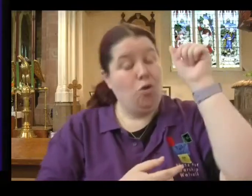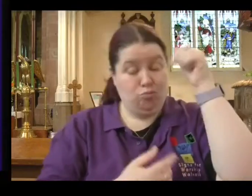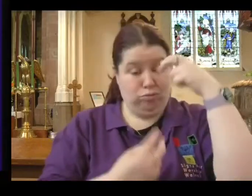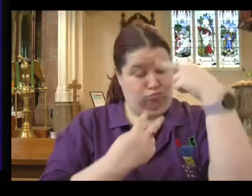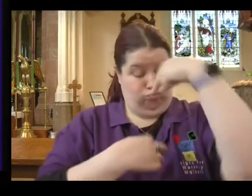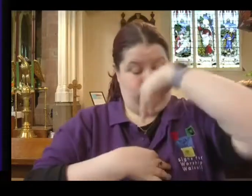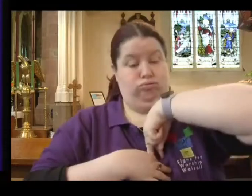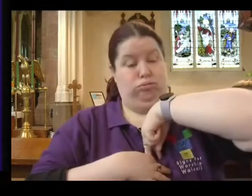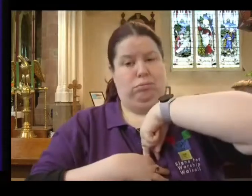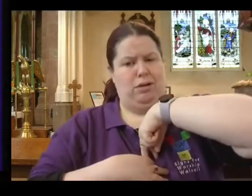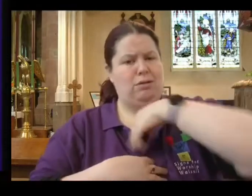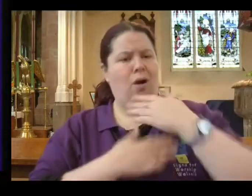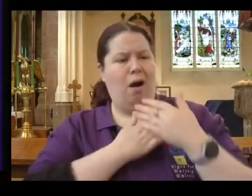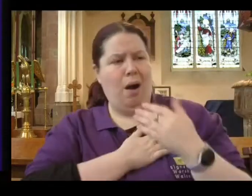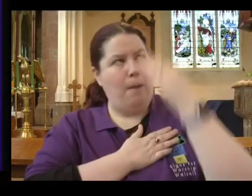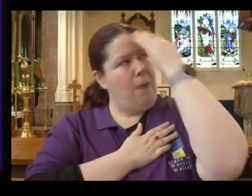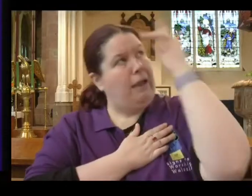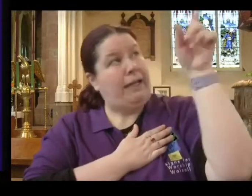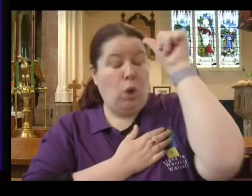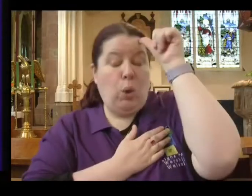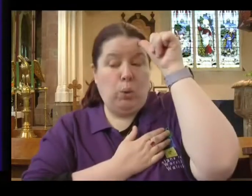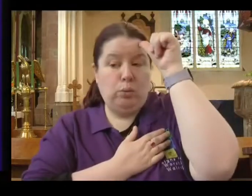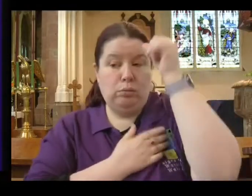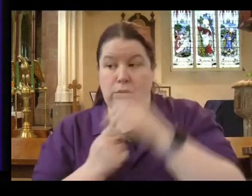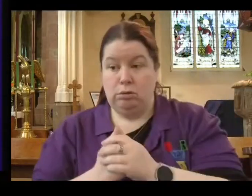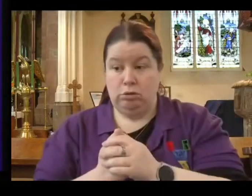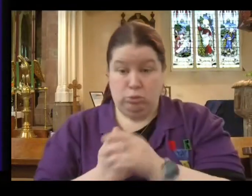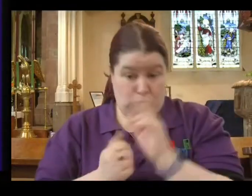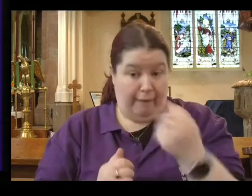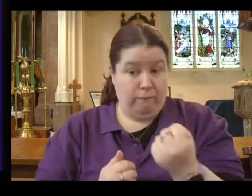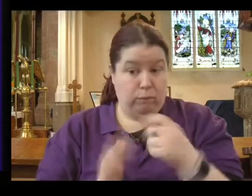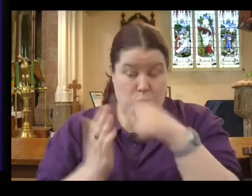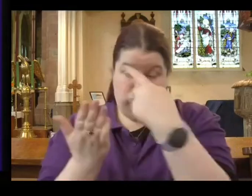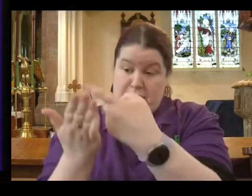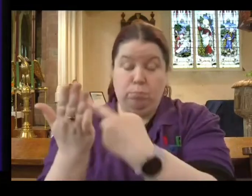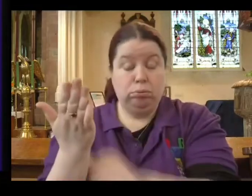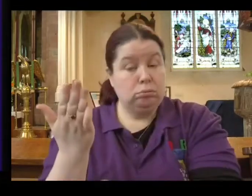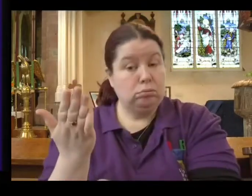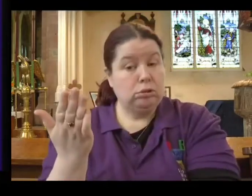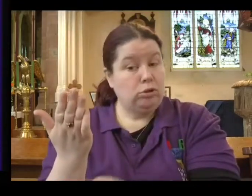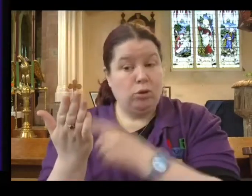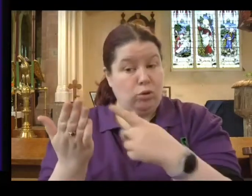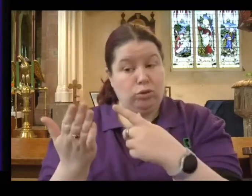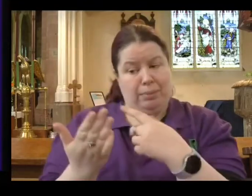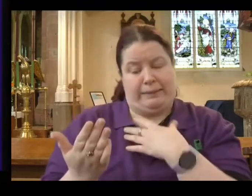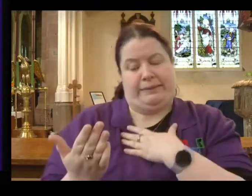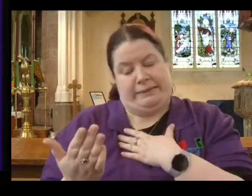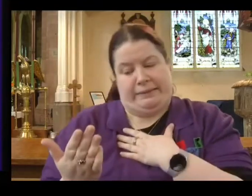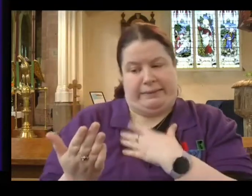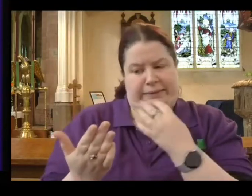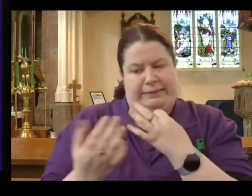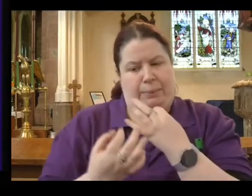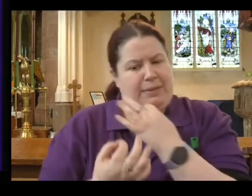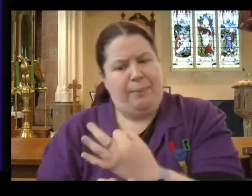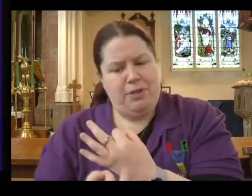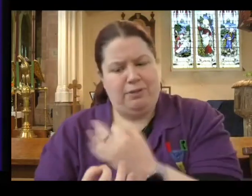hearts. So don't compromise your Christian principles. It will be hard though. It will be hard.